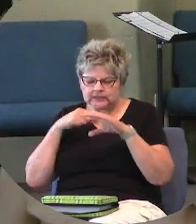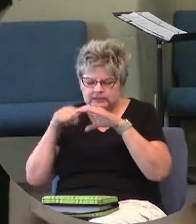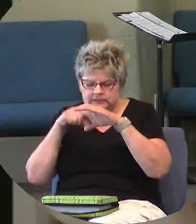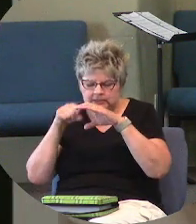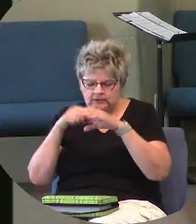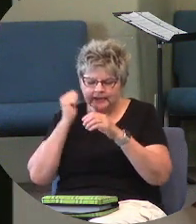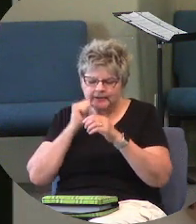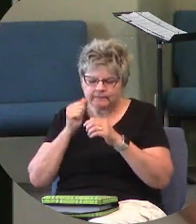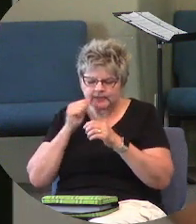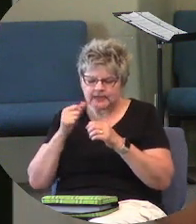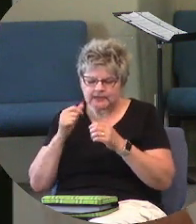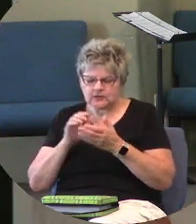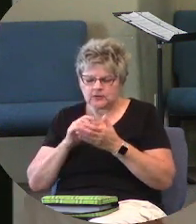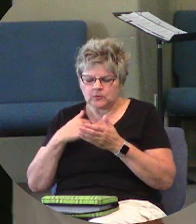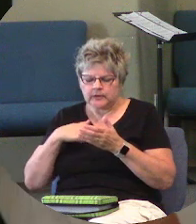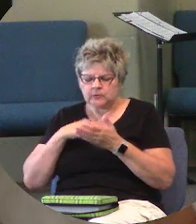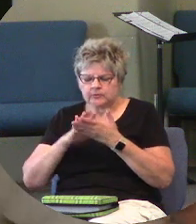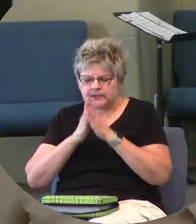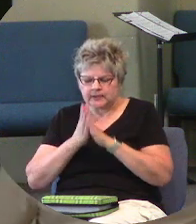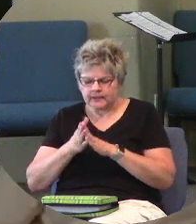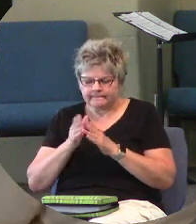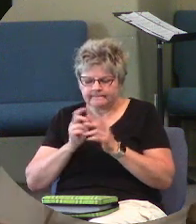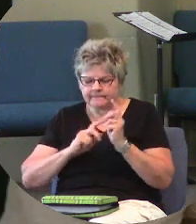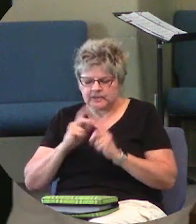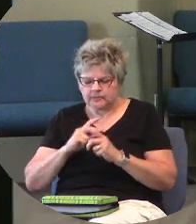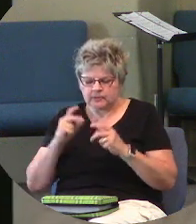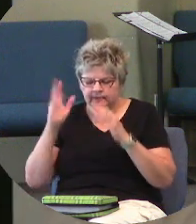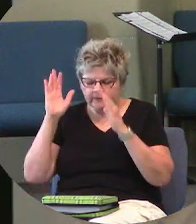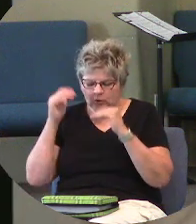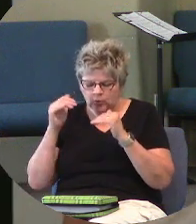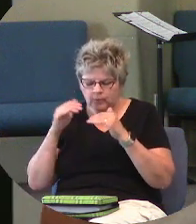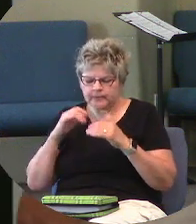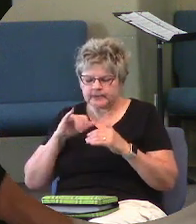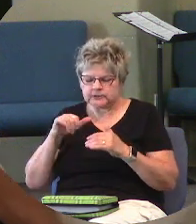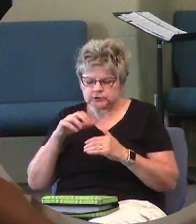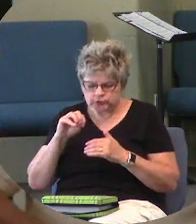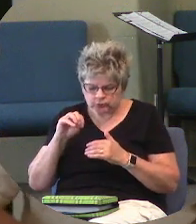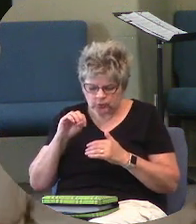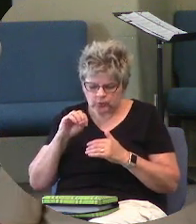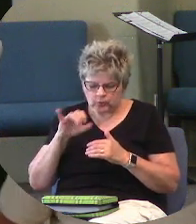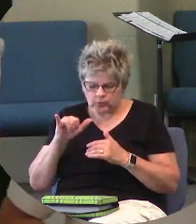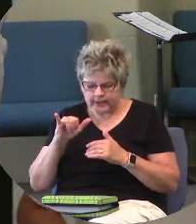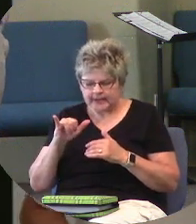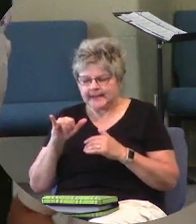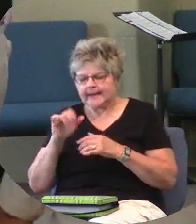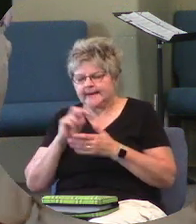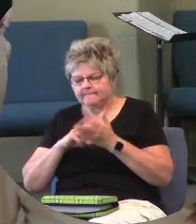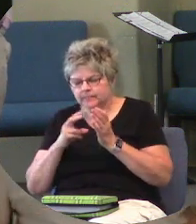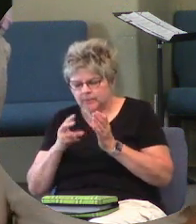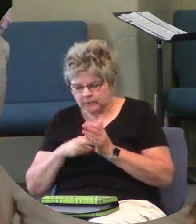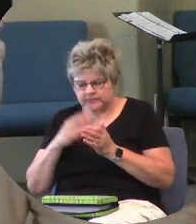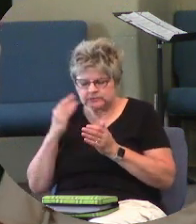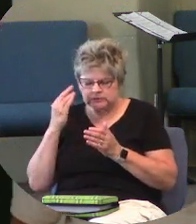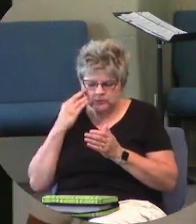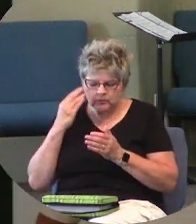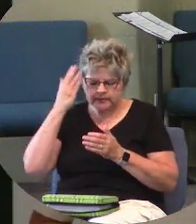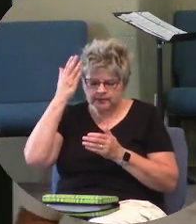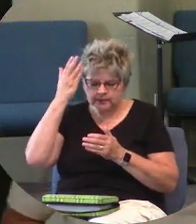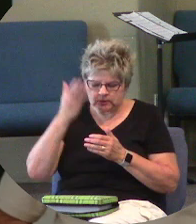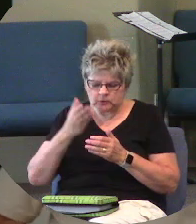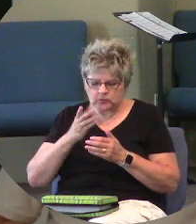we would be people of hope, we would be people of joy, we would be people of purpose, knowing that you are